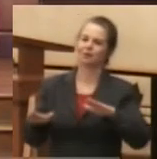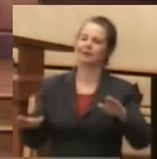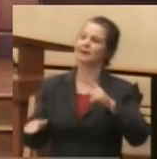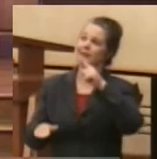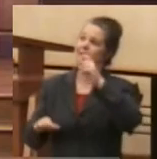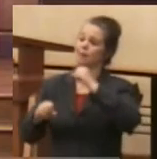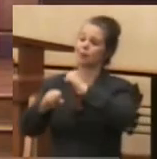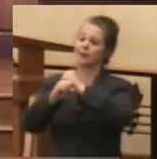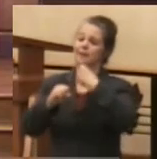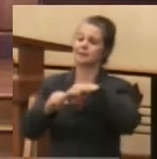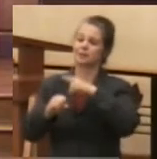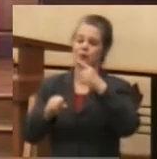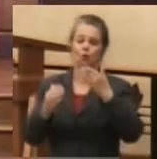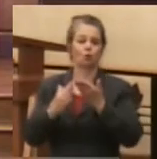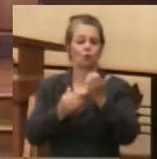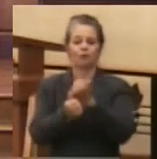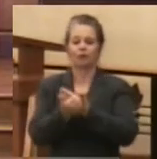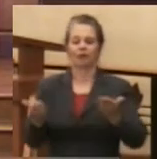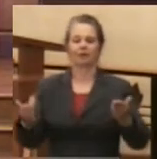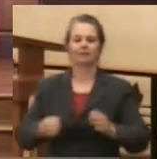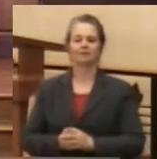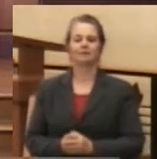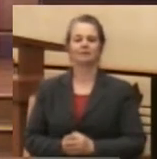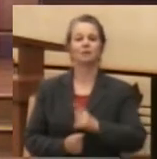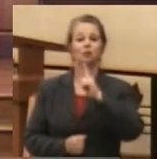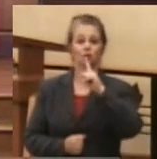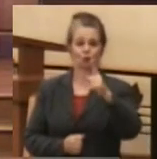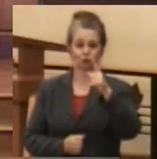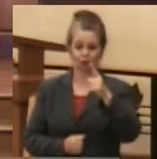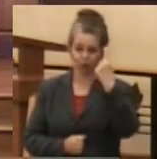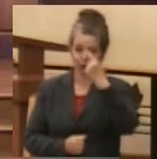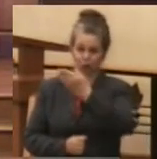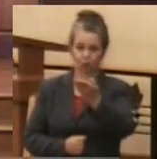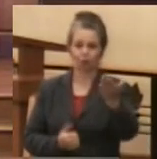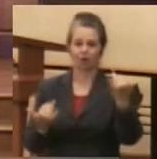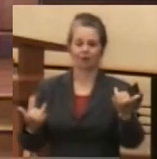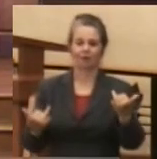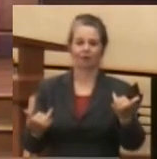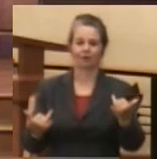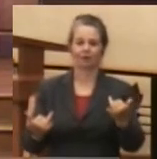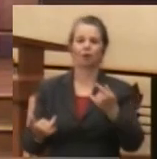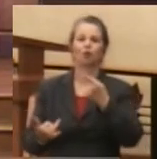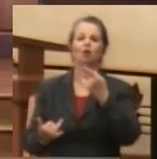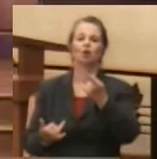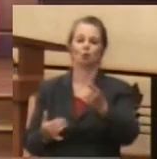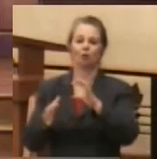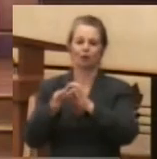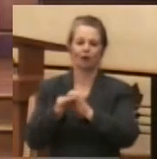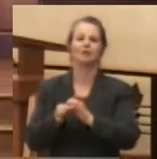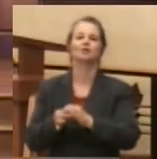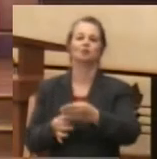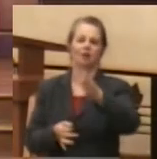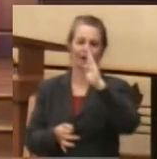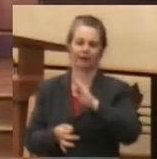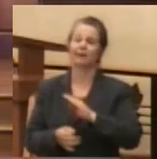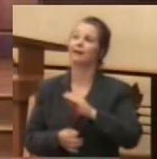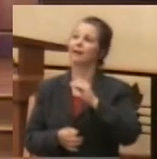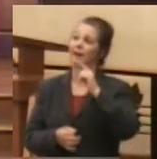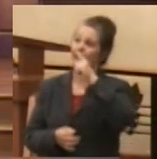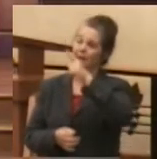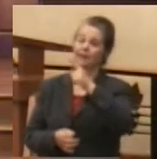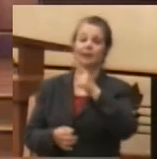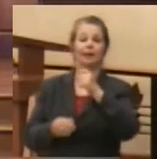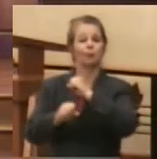This is true for you now. You are God's child. And God protects you through Jesus Christ no matter what.